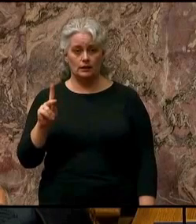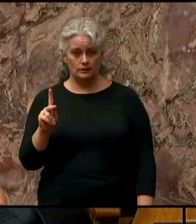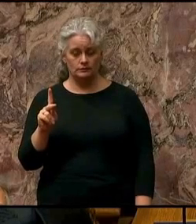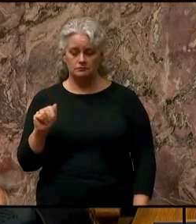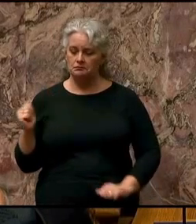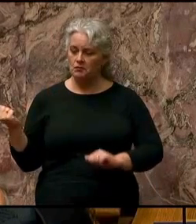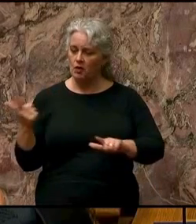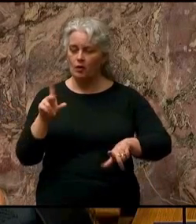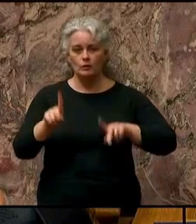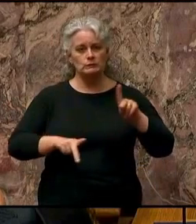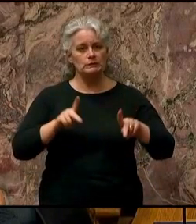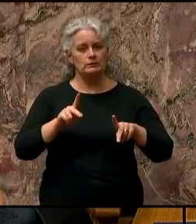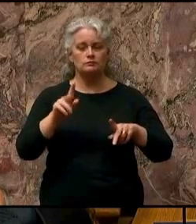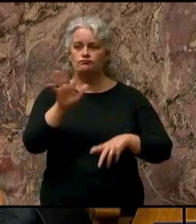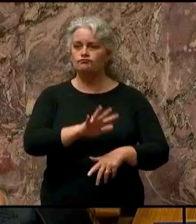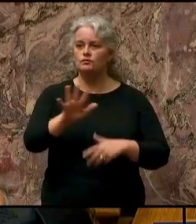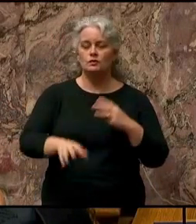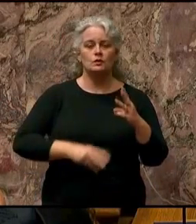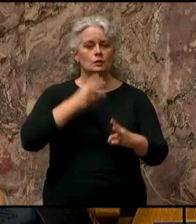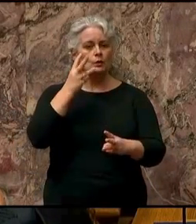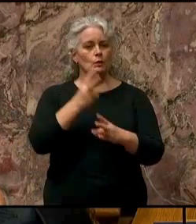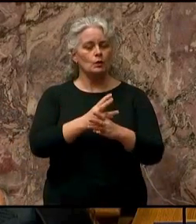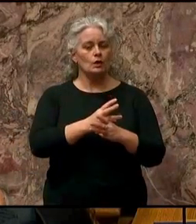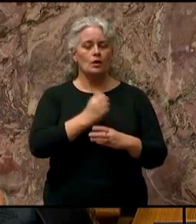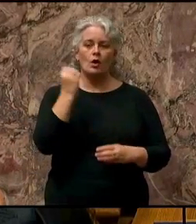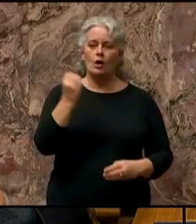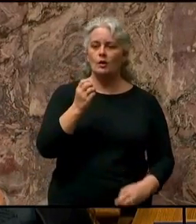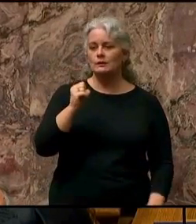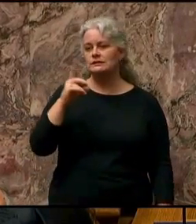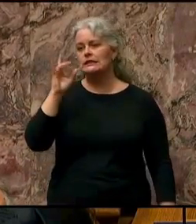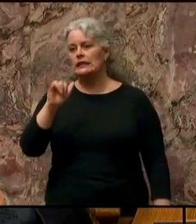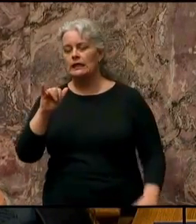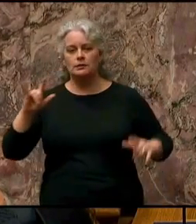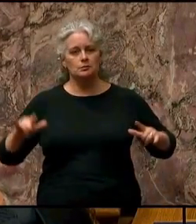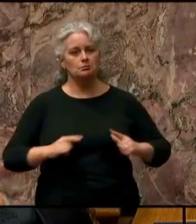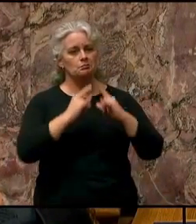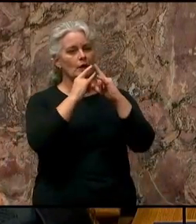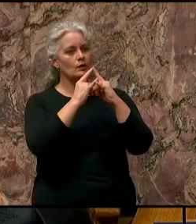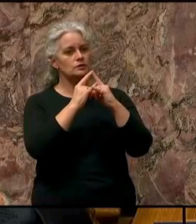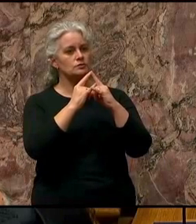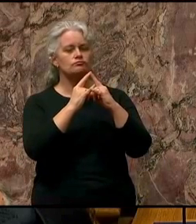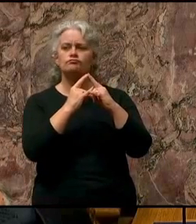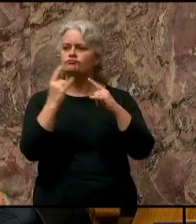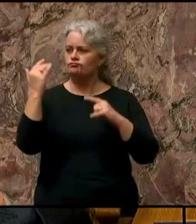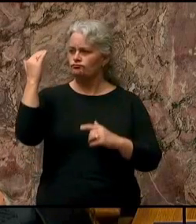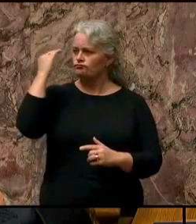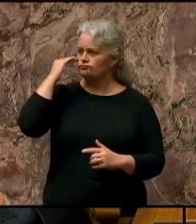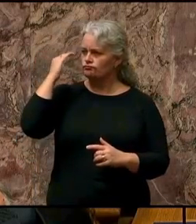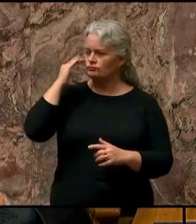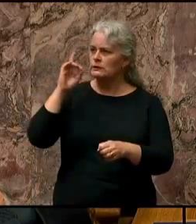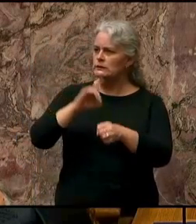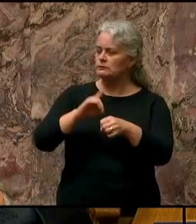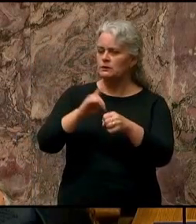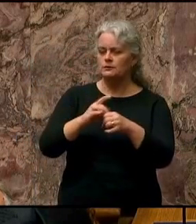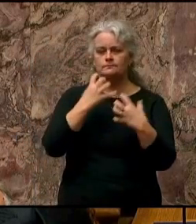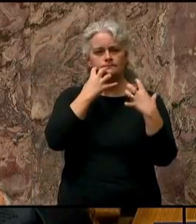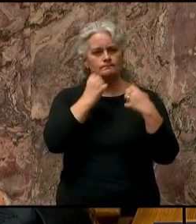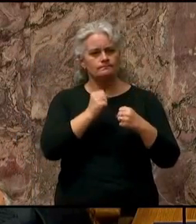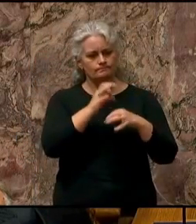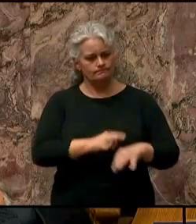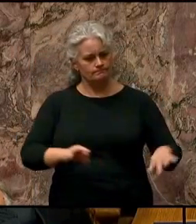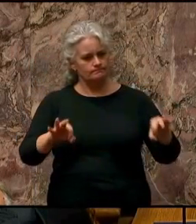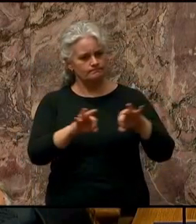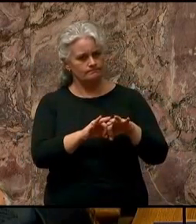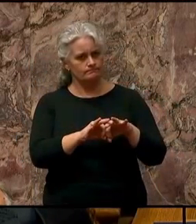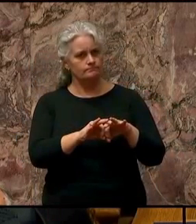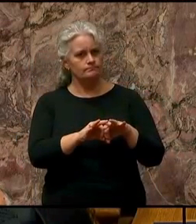Events around the world from Ottawa to Sydney to Paris have brought the importance of democracy into sharp focus.